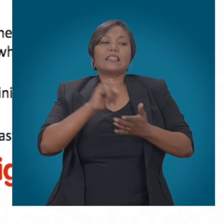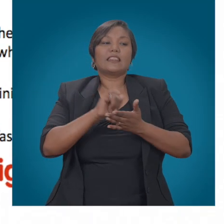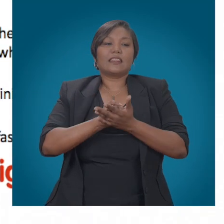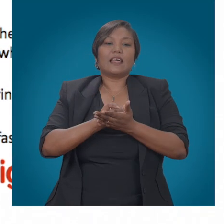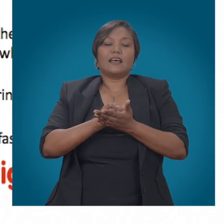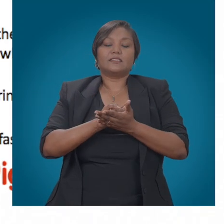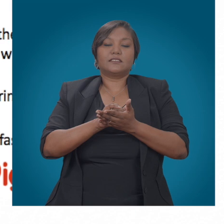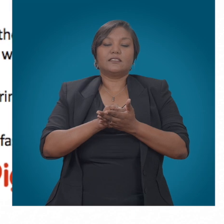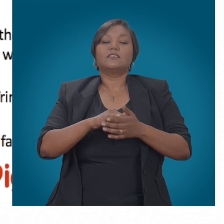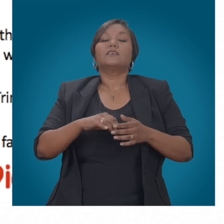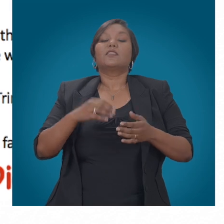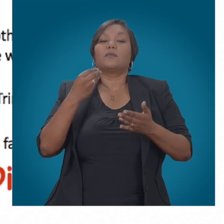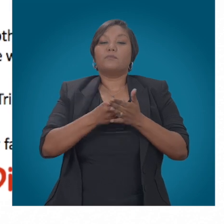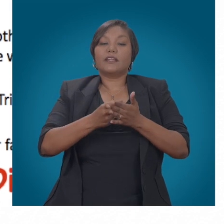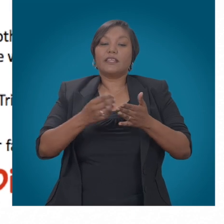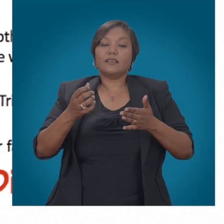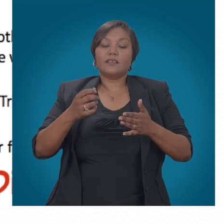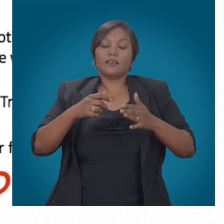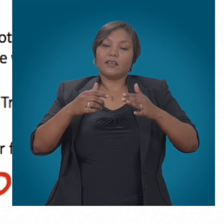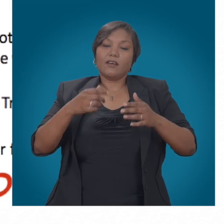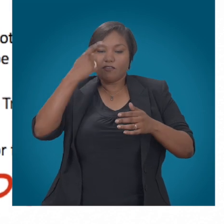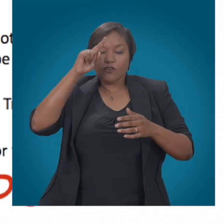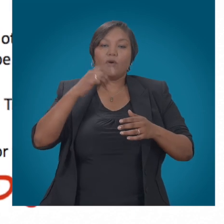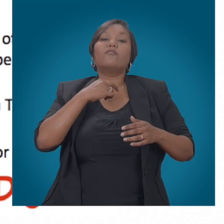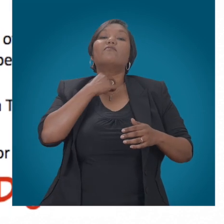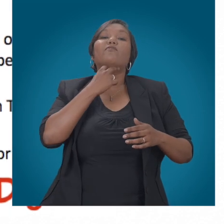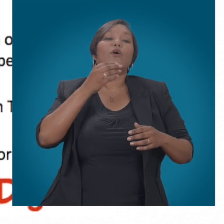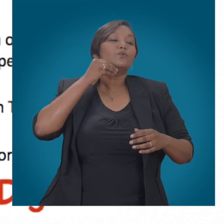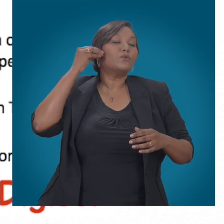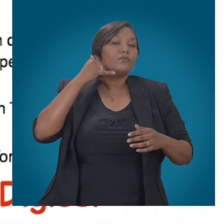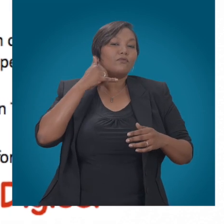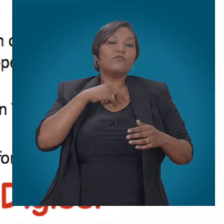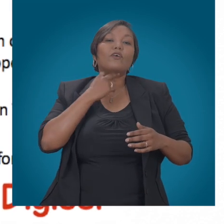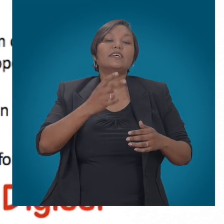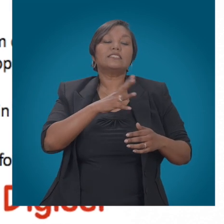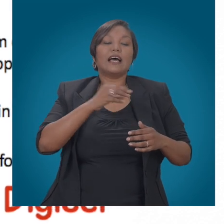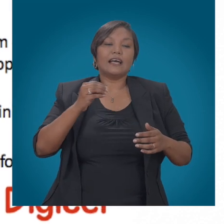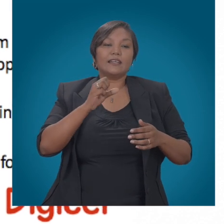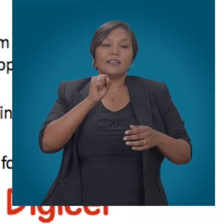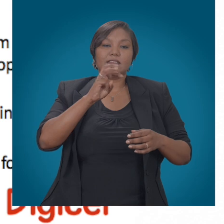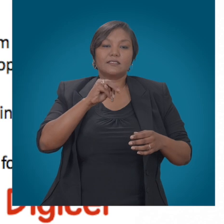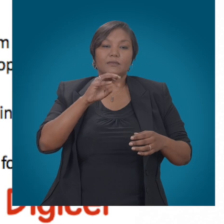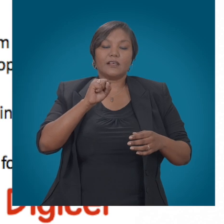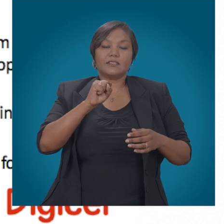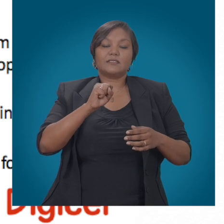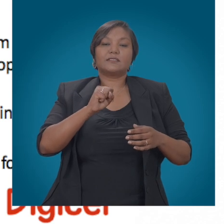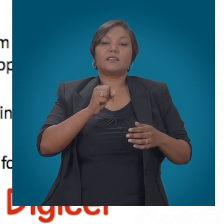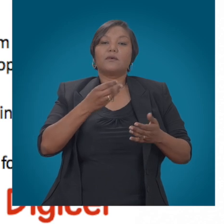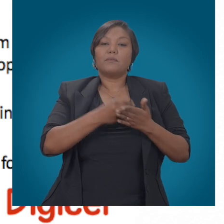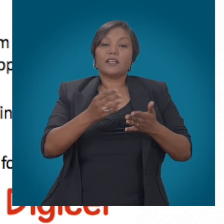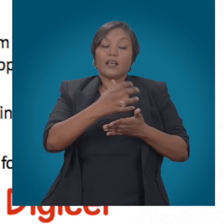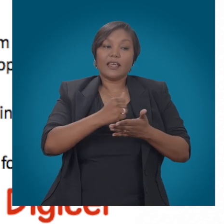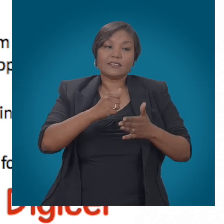we have up there, by 30% and 40% respectively. In India, they're talking about